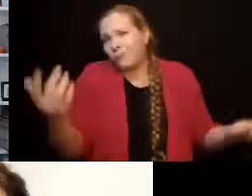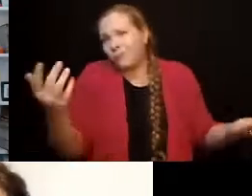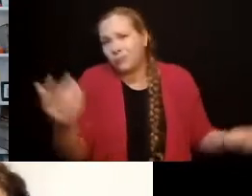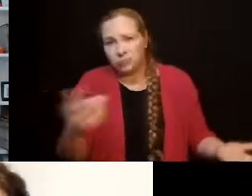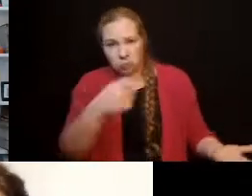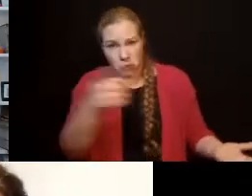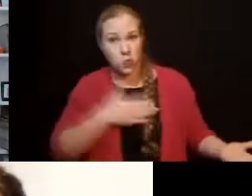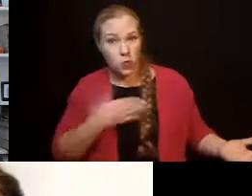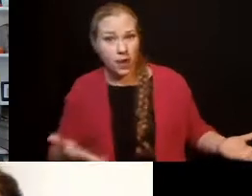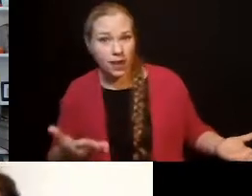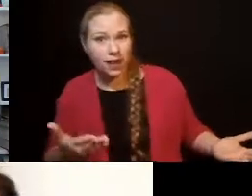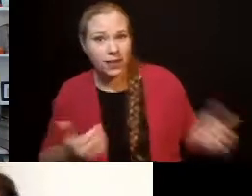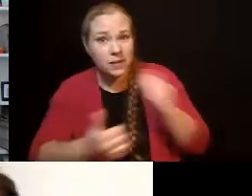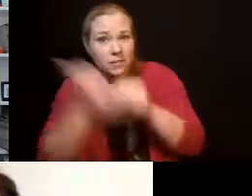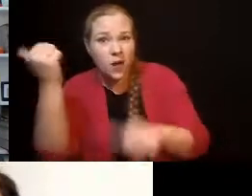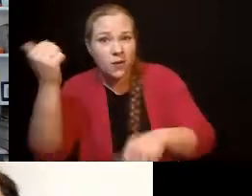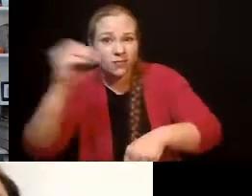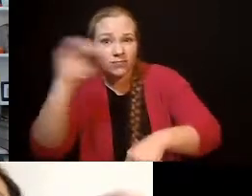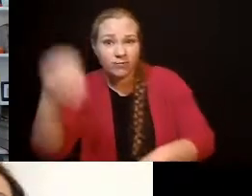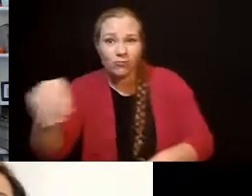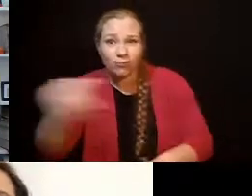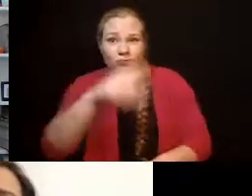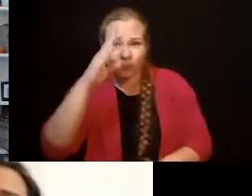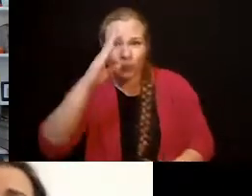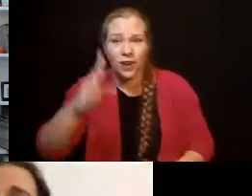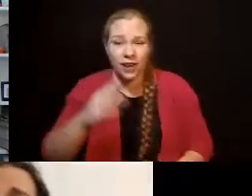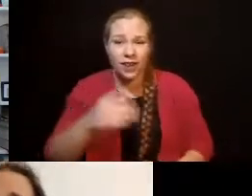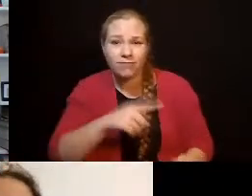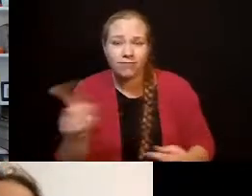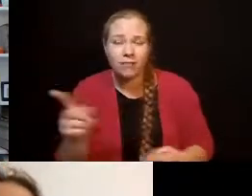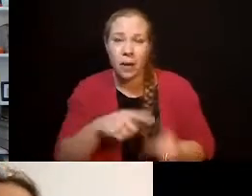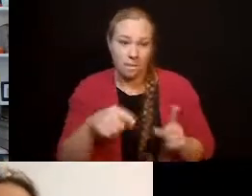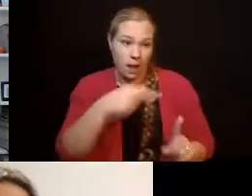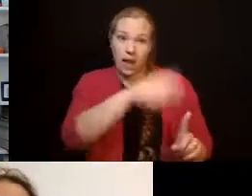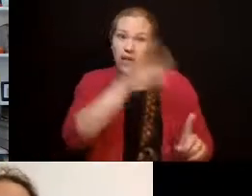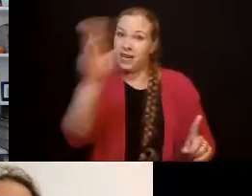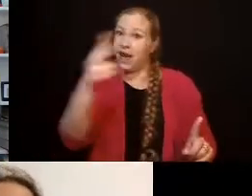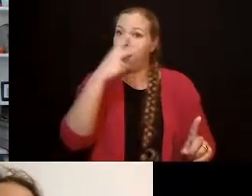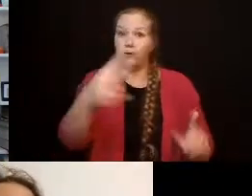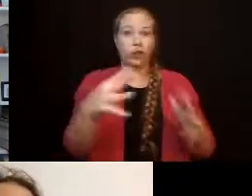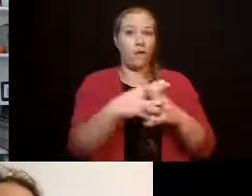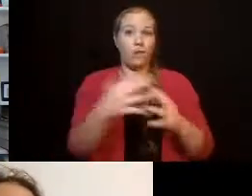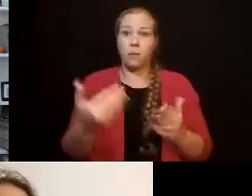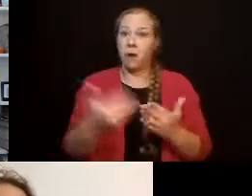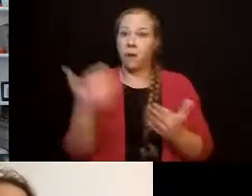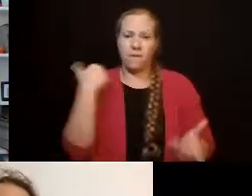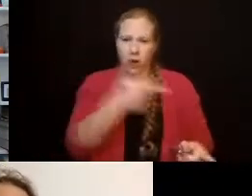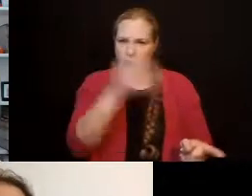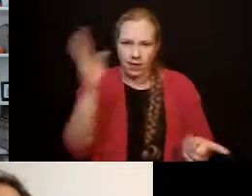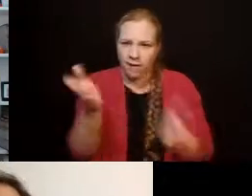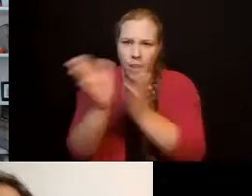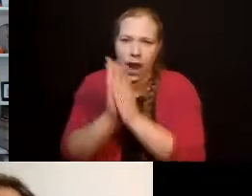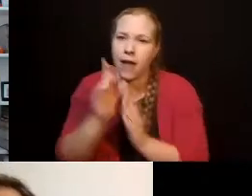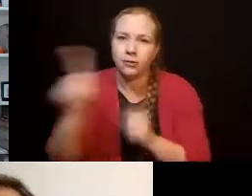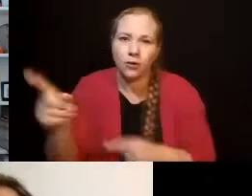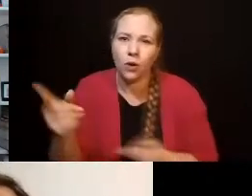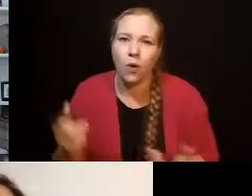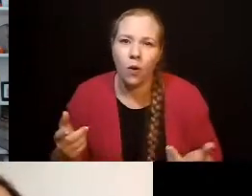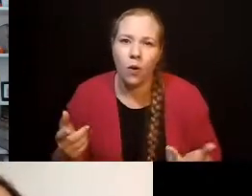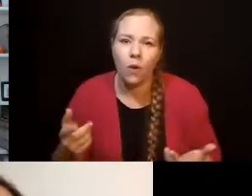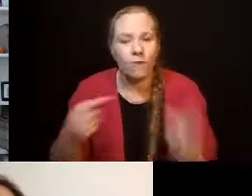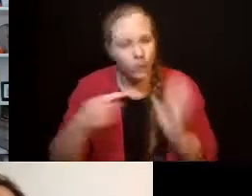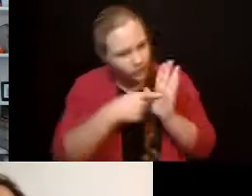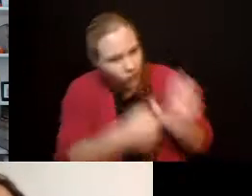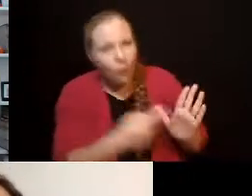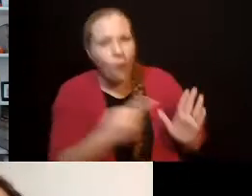game. But our kiddos aren't going to know that if they're not exposed to it. And so, again, just trying to figure that out.